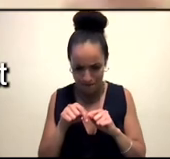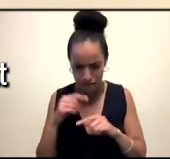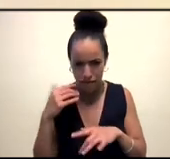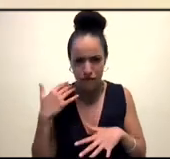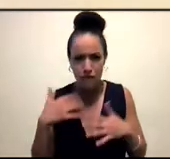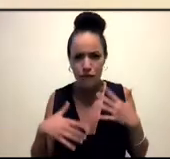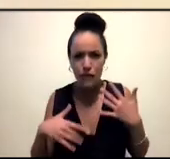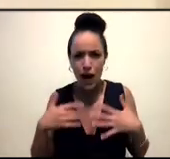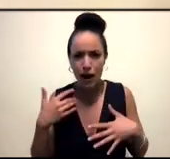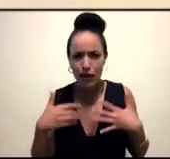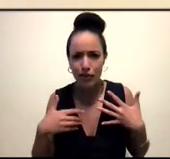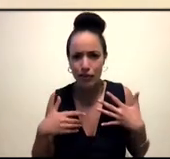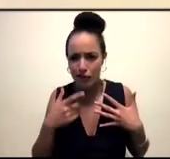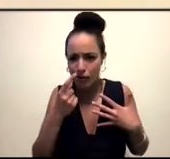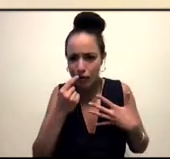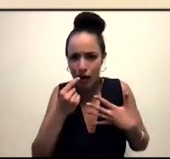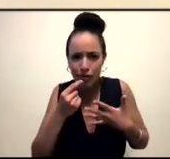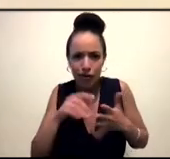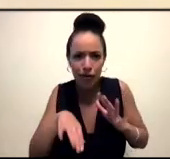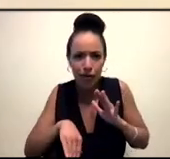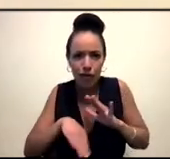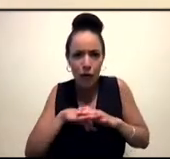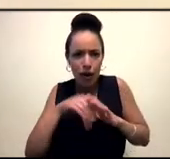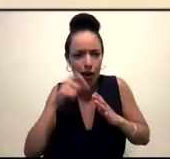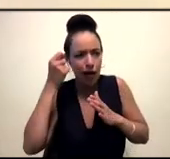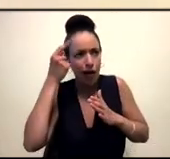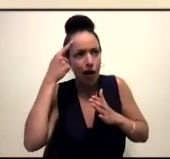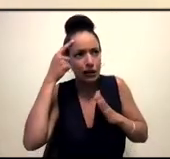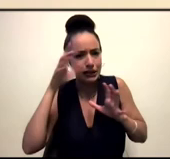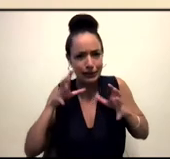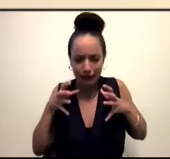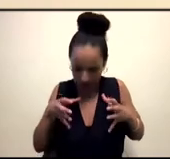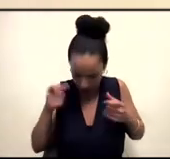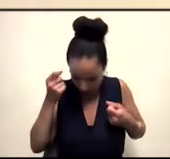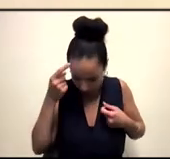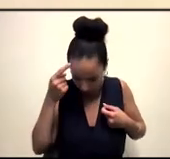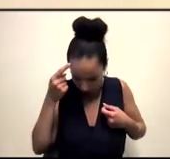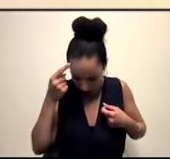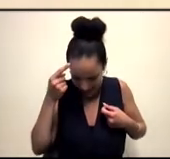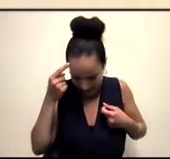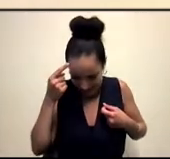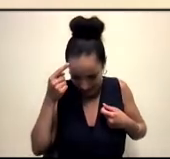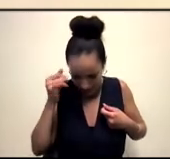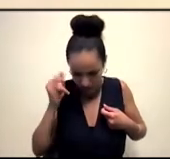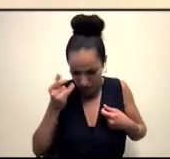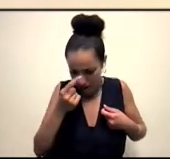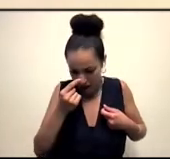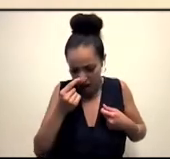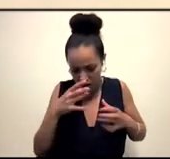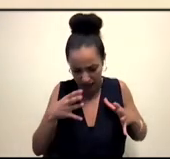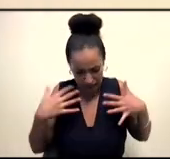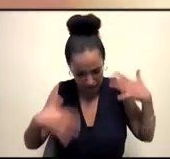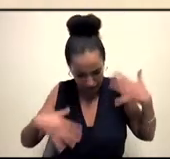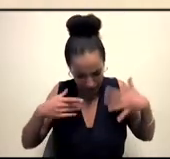ever fully held, I think. And that maybe just needs to be acknowledged. And, you know, that we can reflect